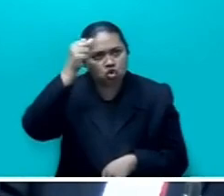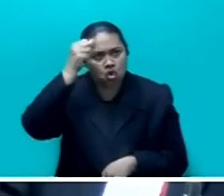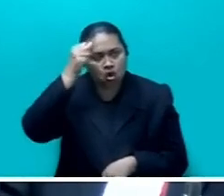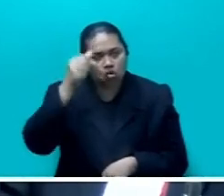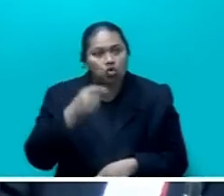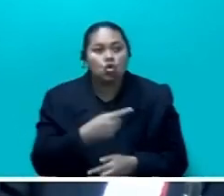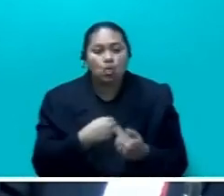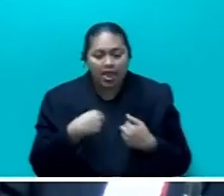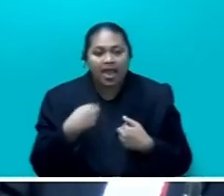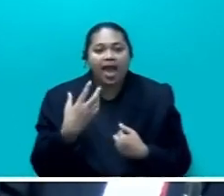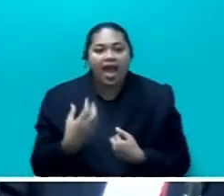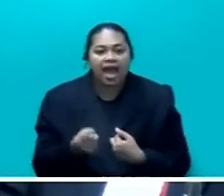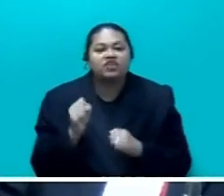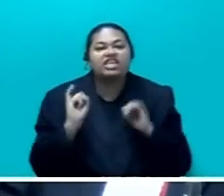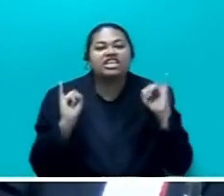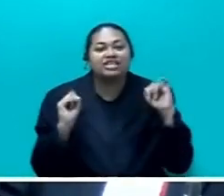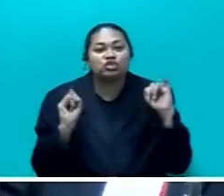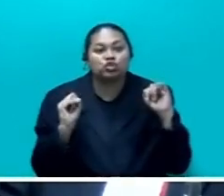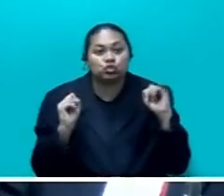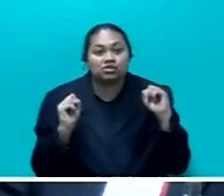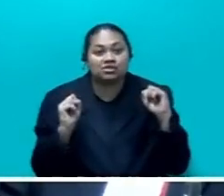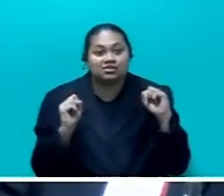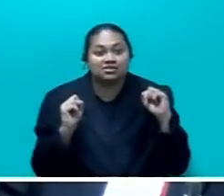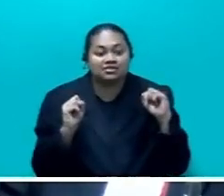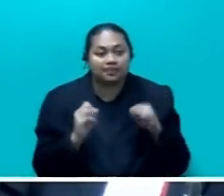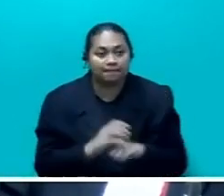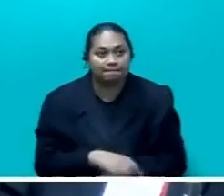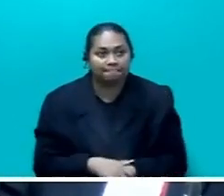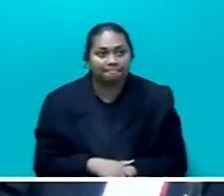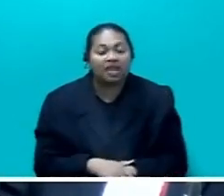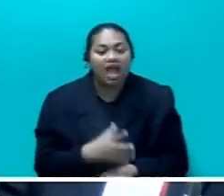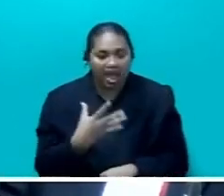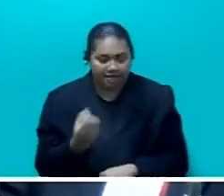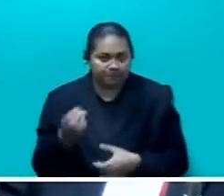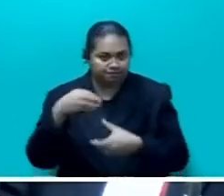also have issues that could come with these problems.